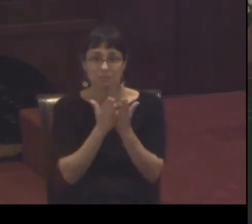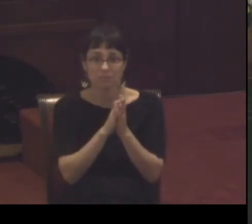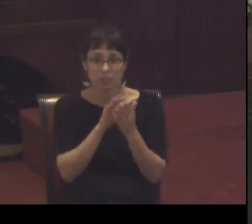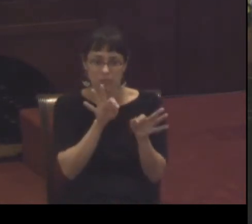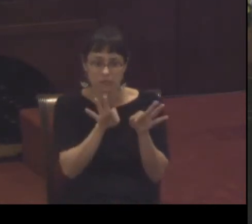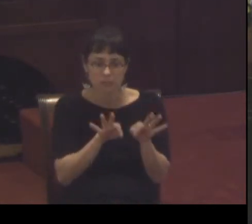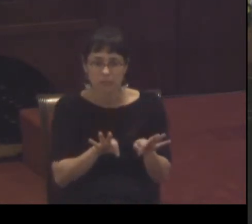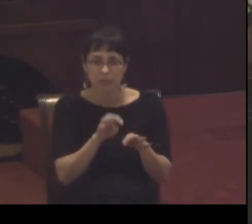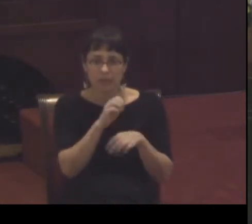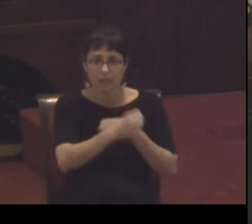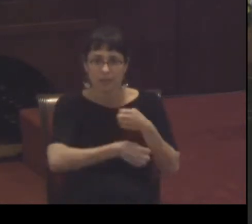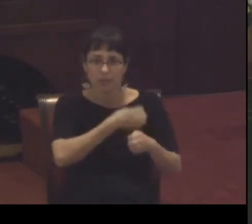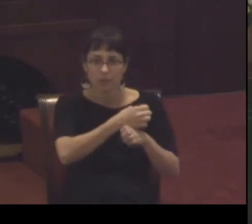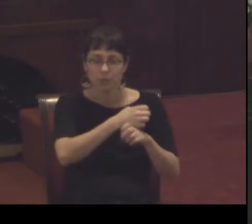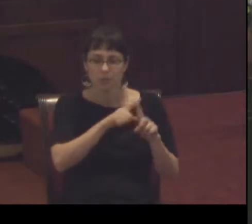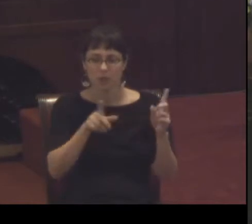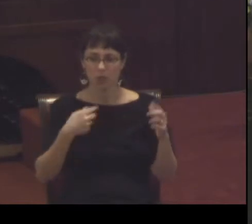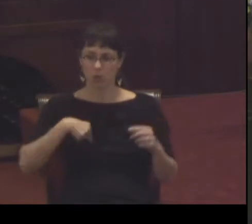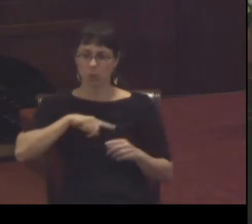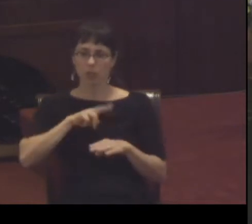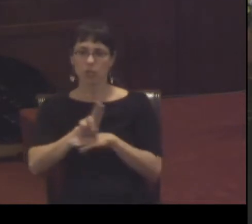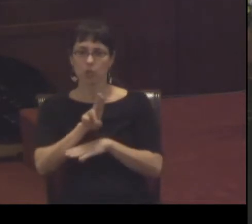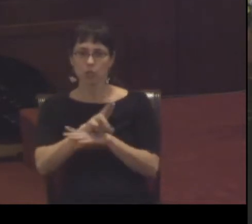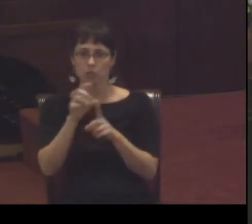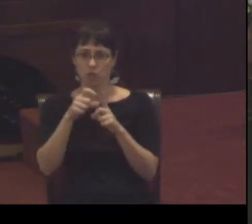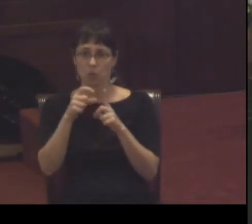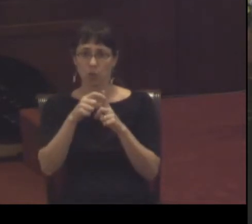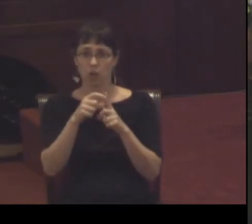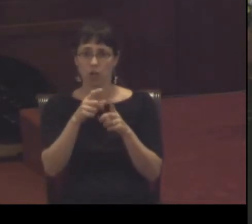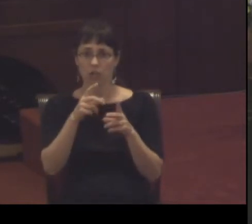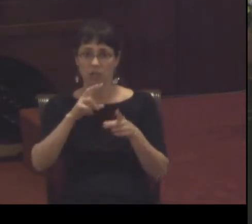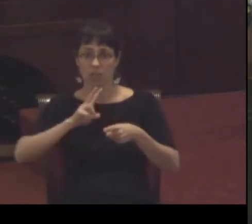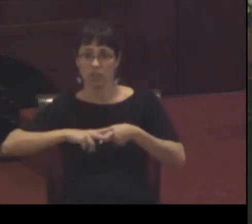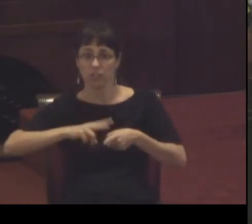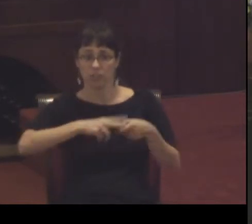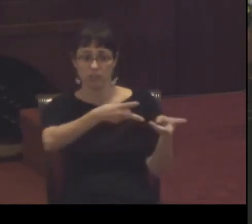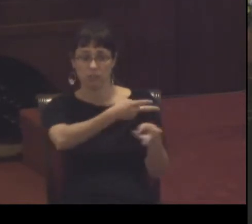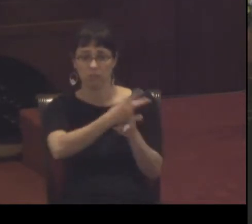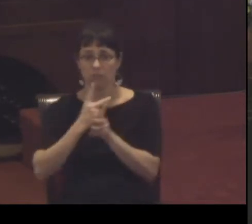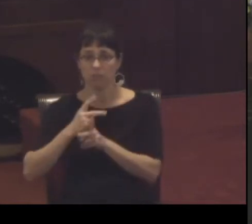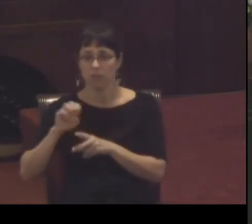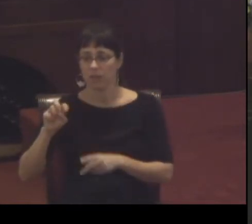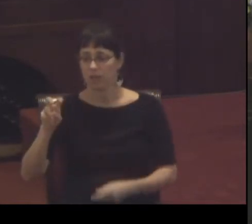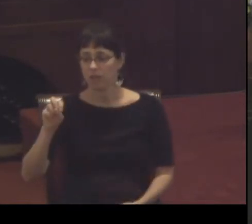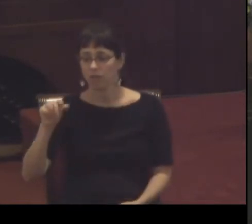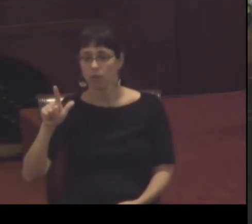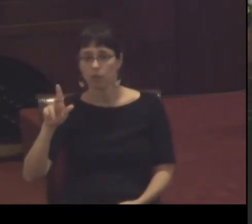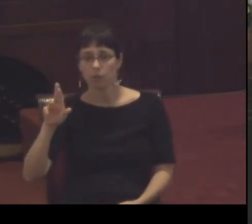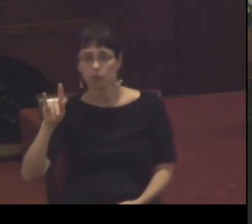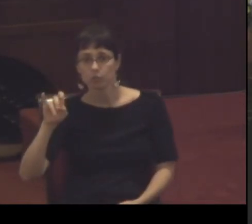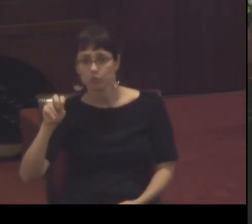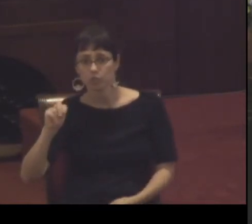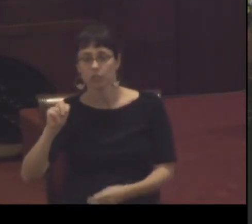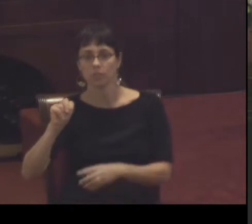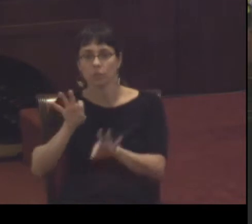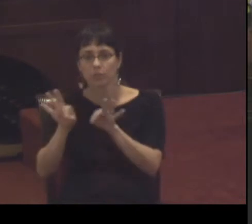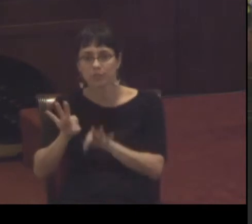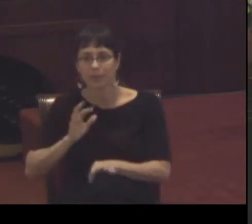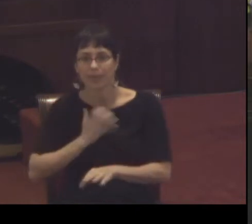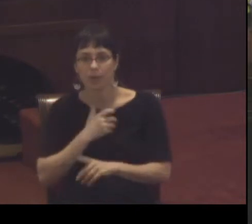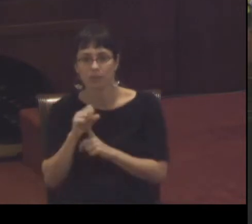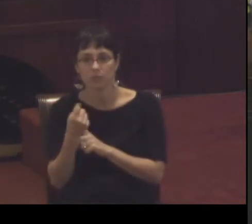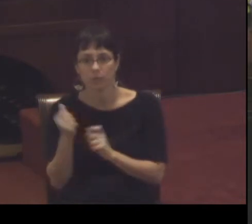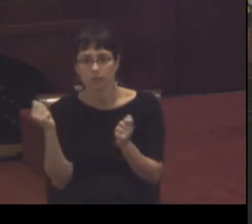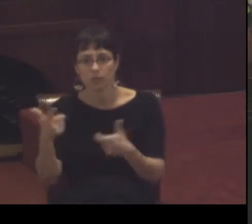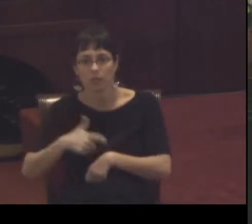cultural value most of us have never read Thomas Kuhn's Structure of Scientific Revolutions and yet we